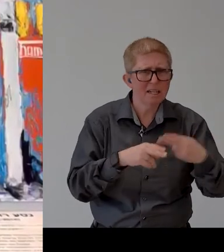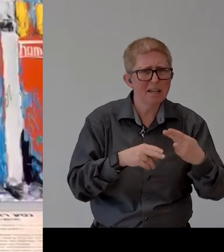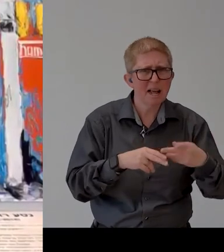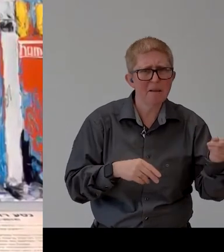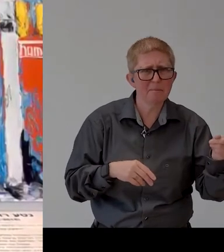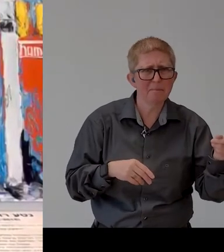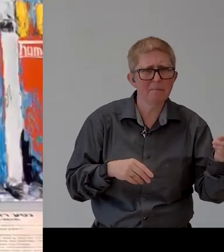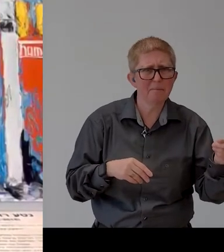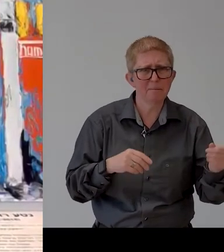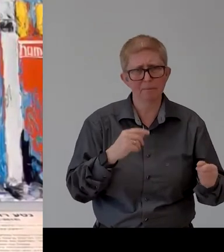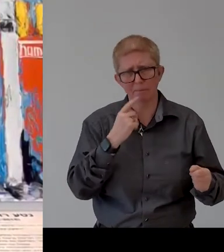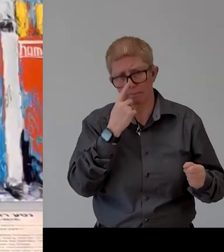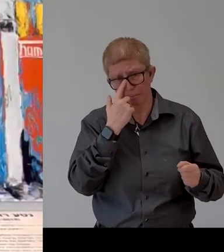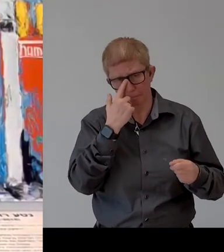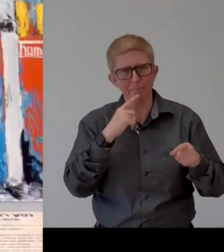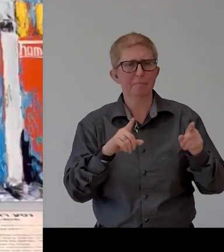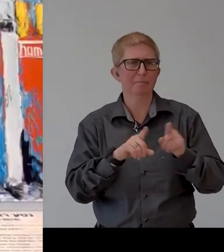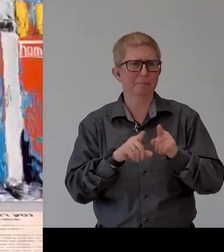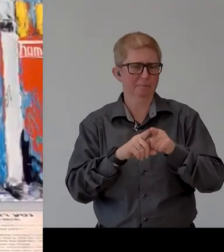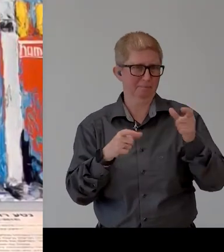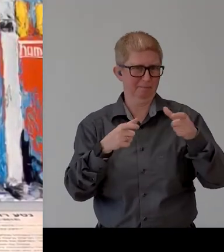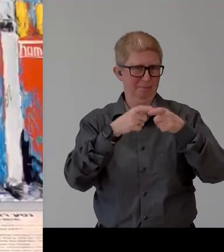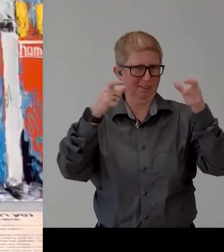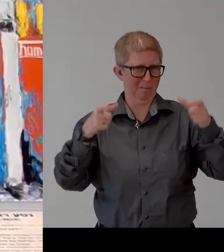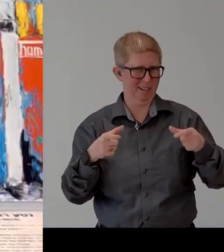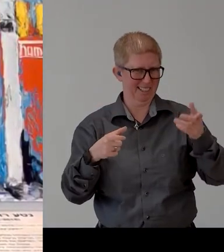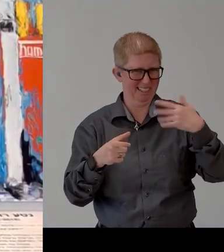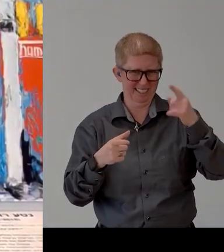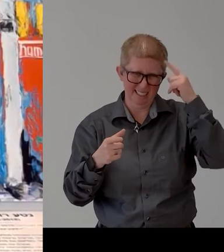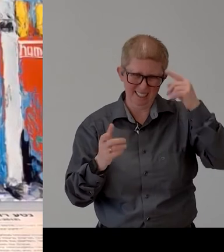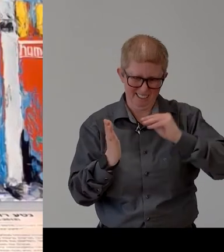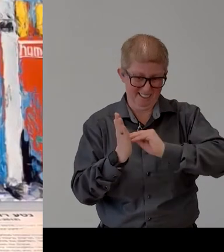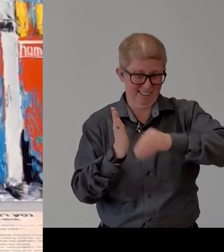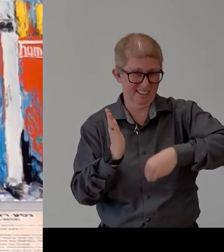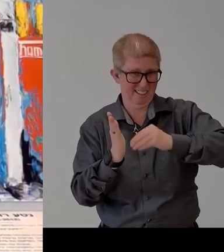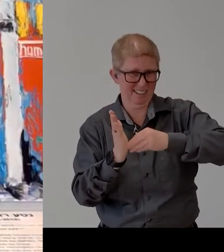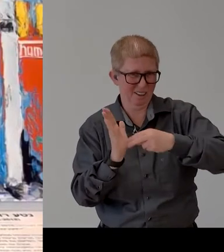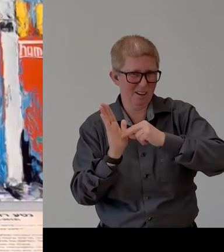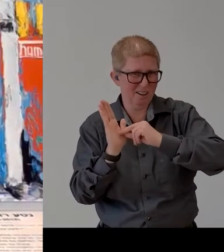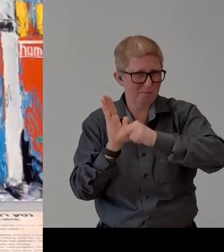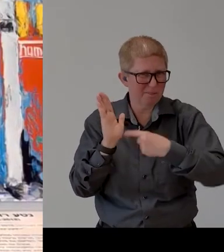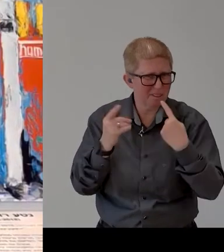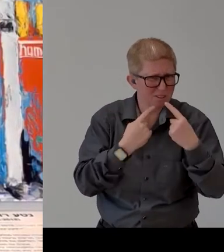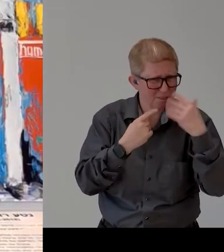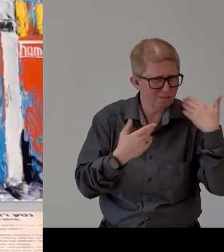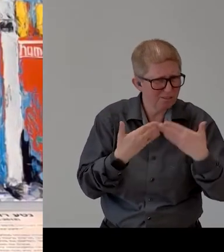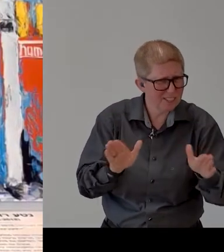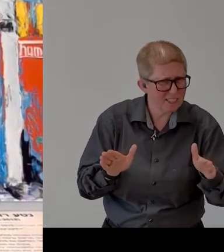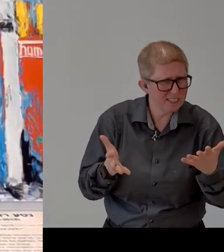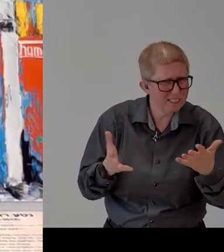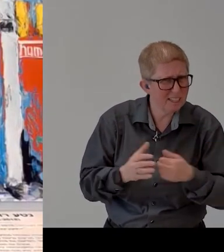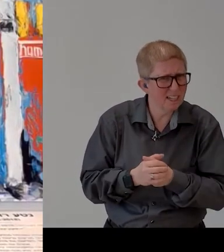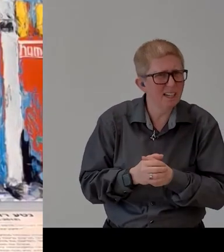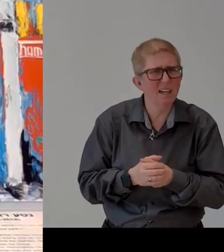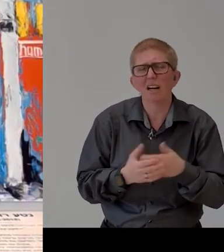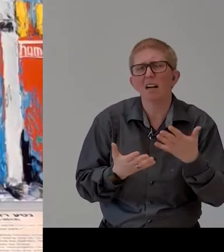agreement that we uh um that we did on uh with arnon that he signed um how does it look